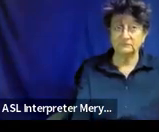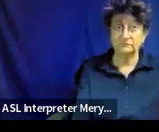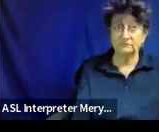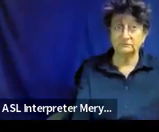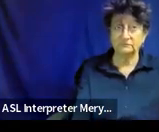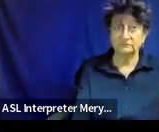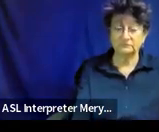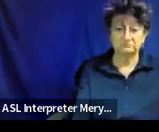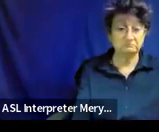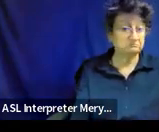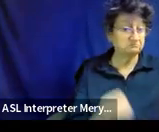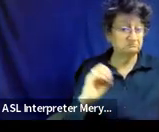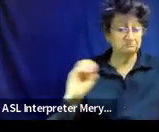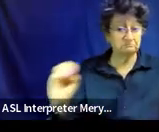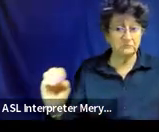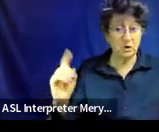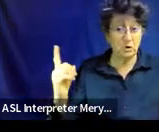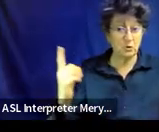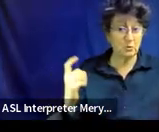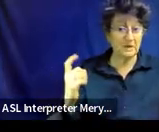I'm not seeing any questions.